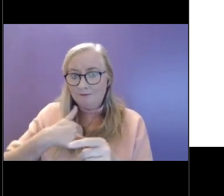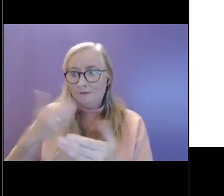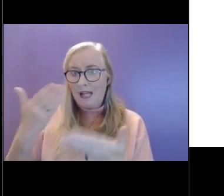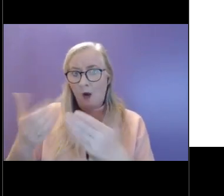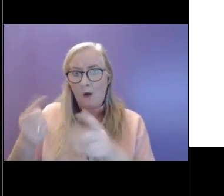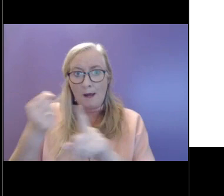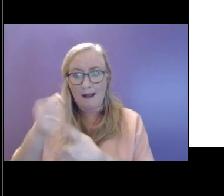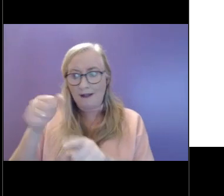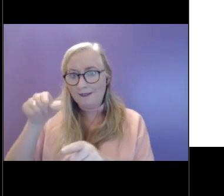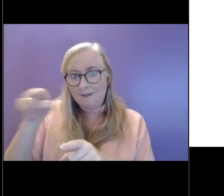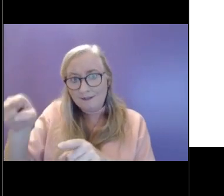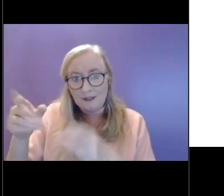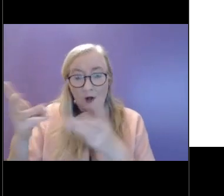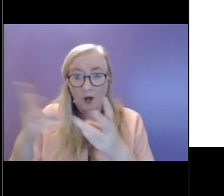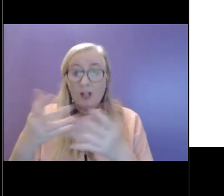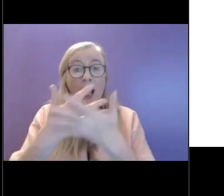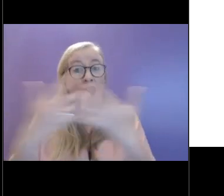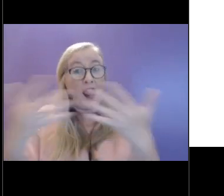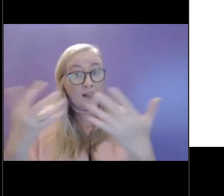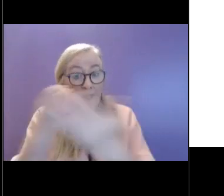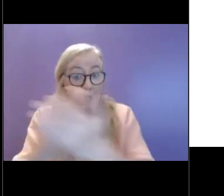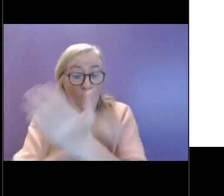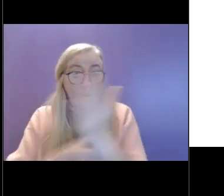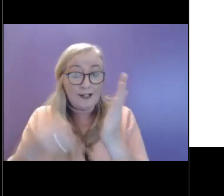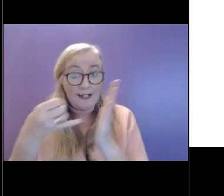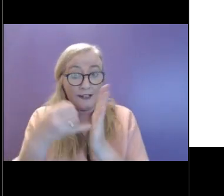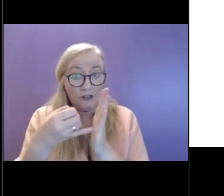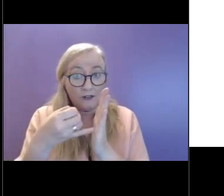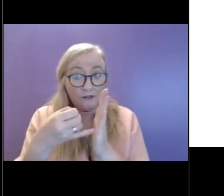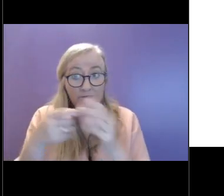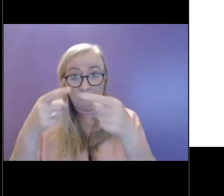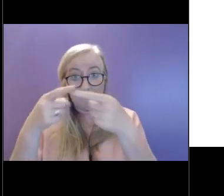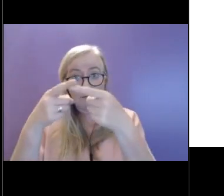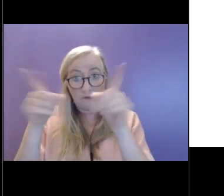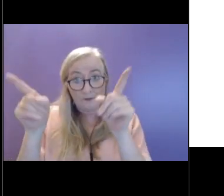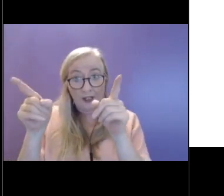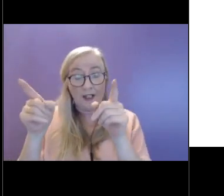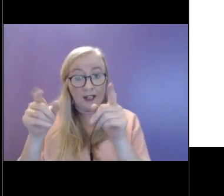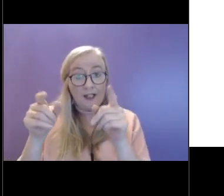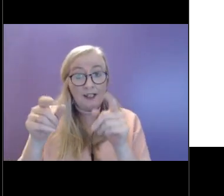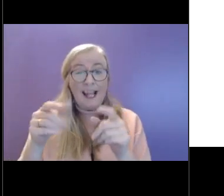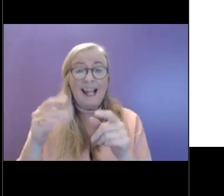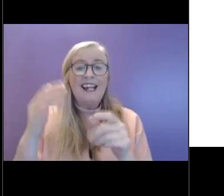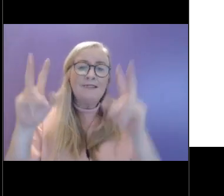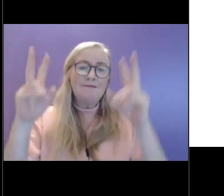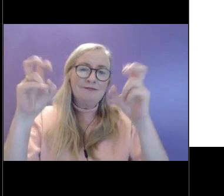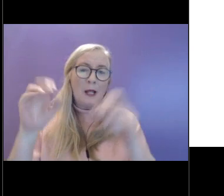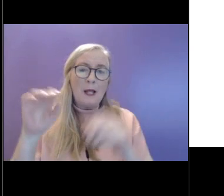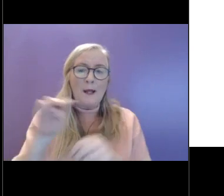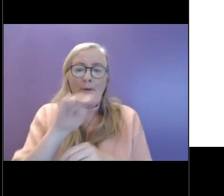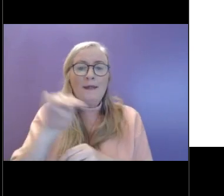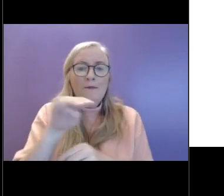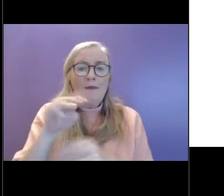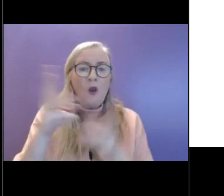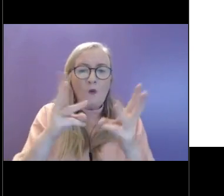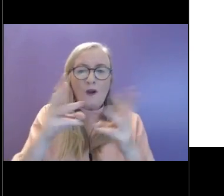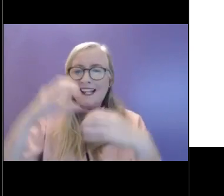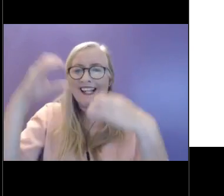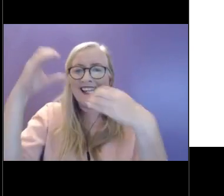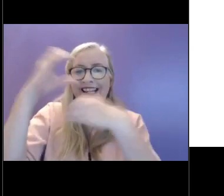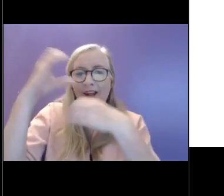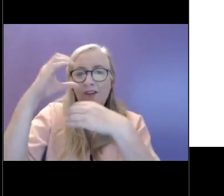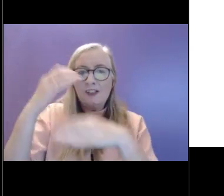And a lot of organizations that do people work, I suppose, are in the caring professions will have that.